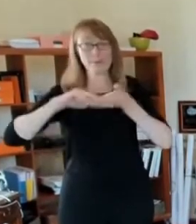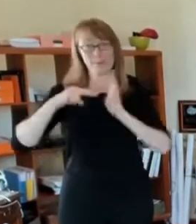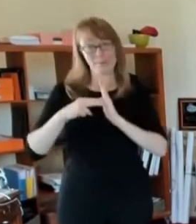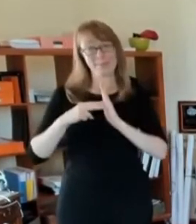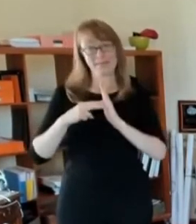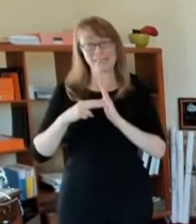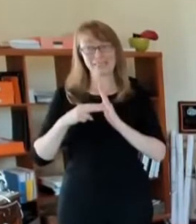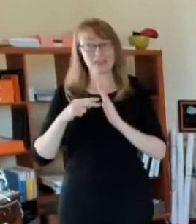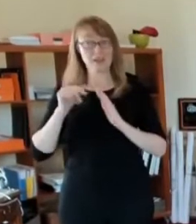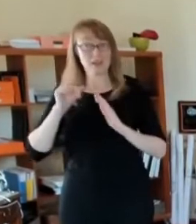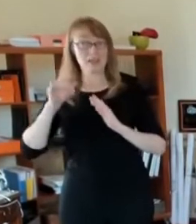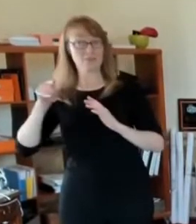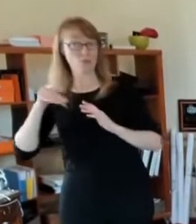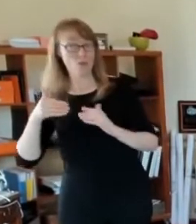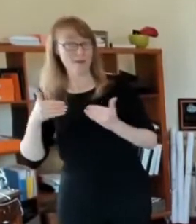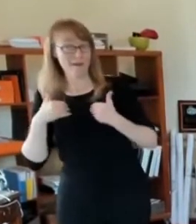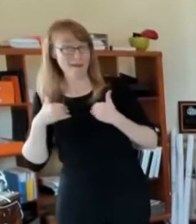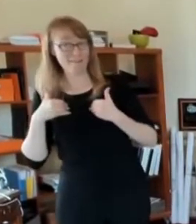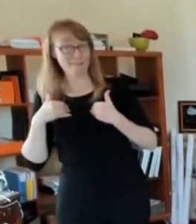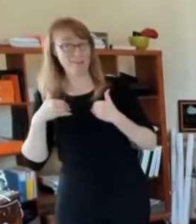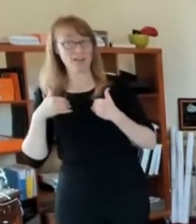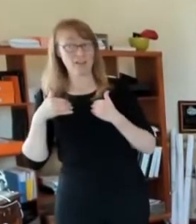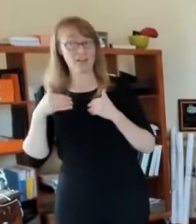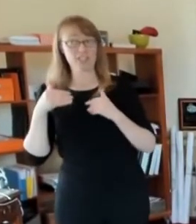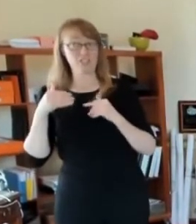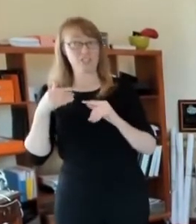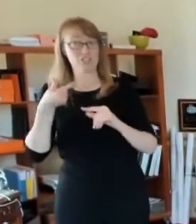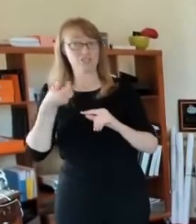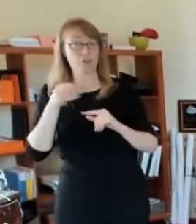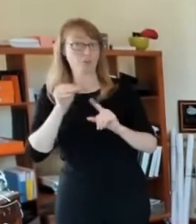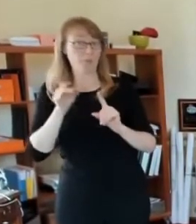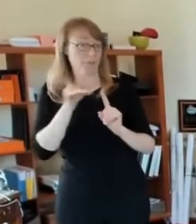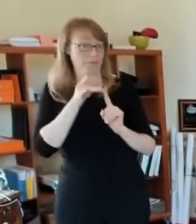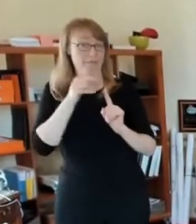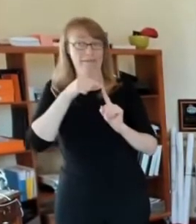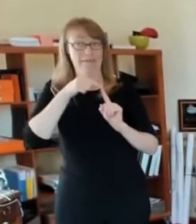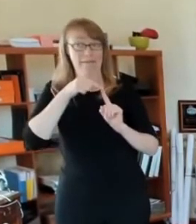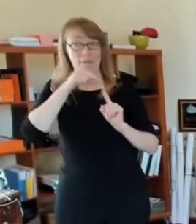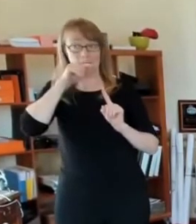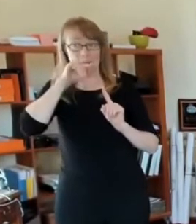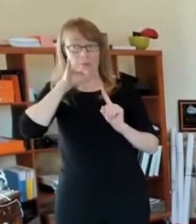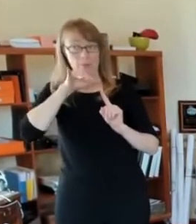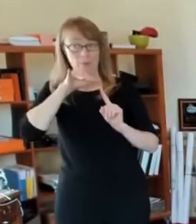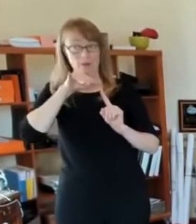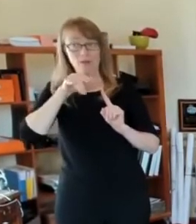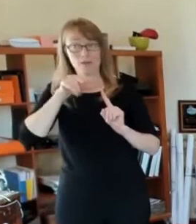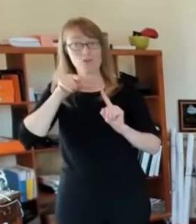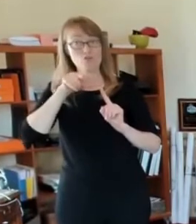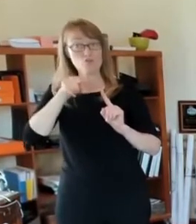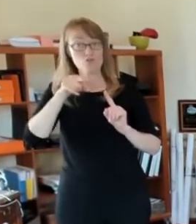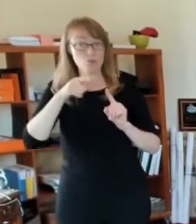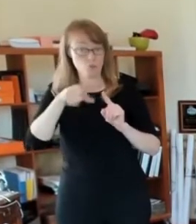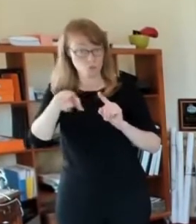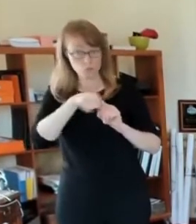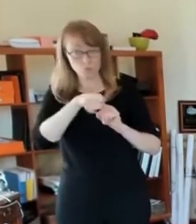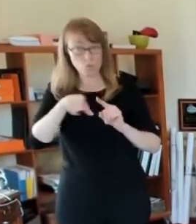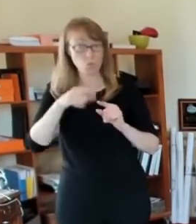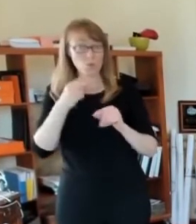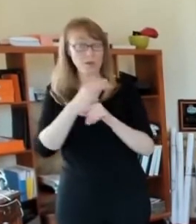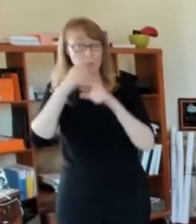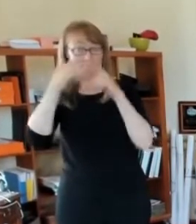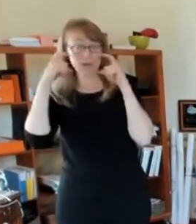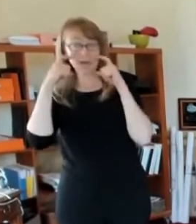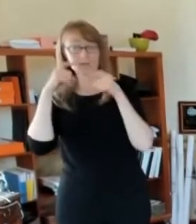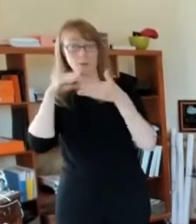me from you. Um, in the event that one of us is is covid positive, maybe we know it, maybe we